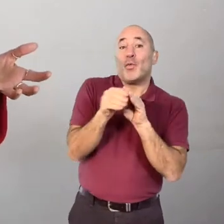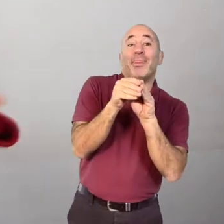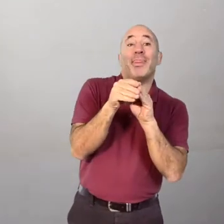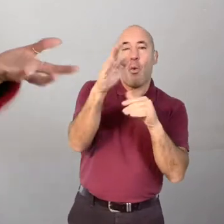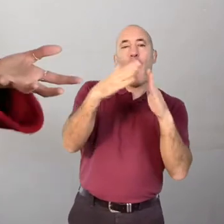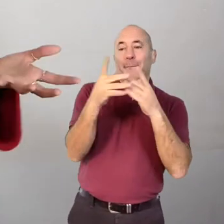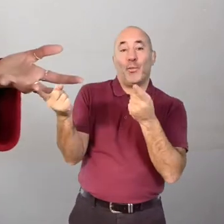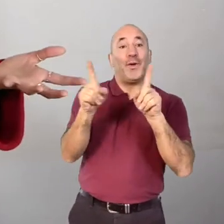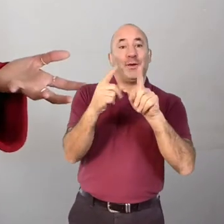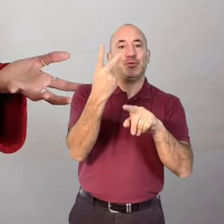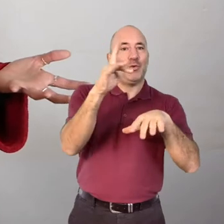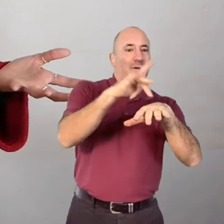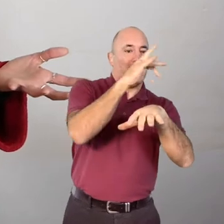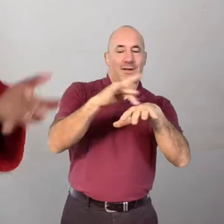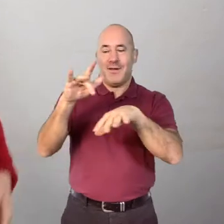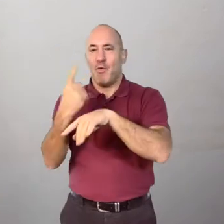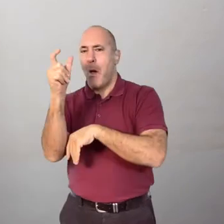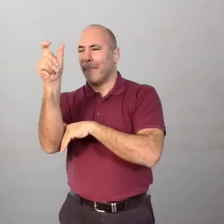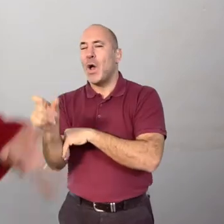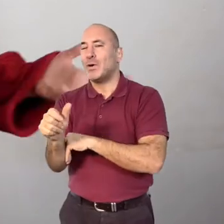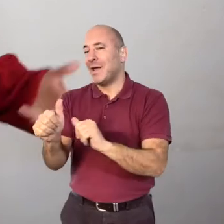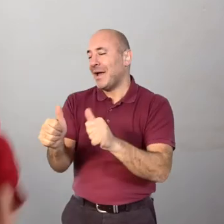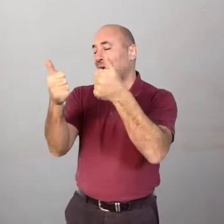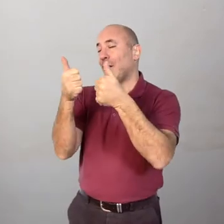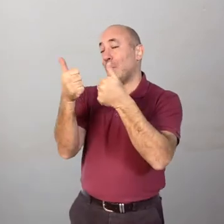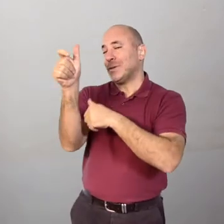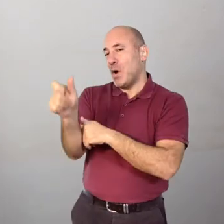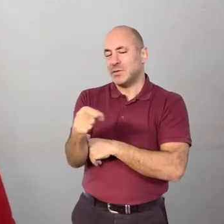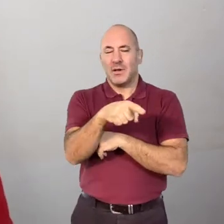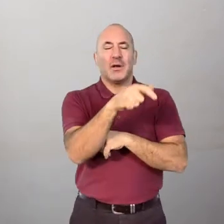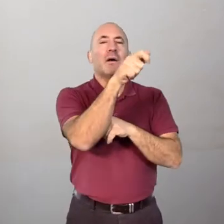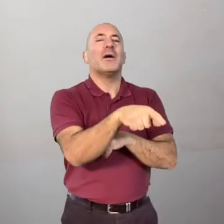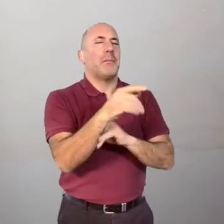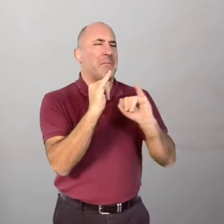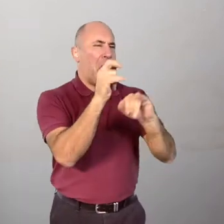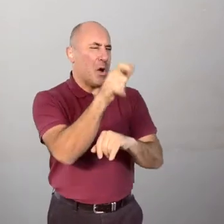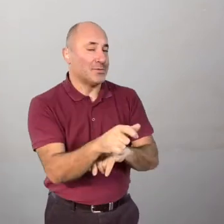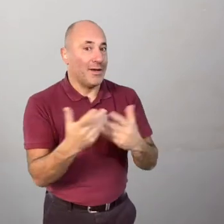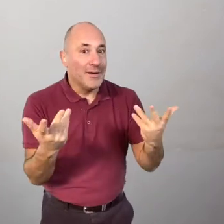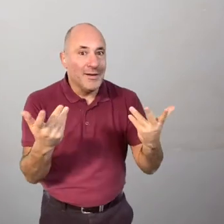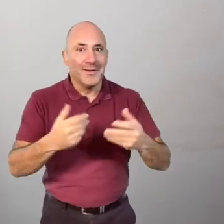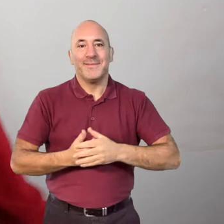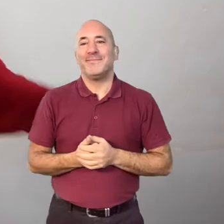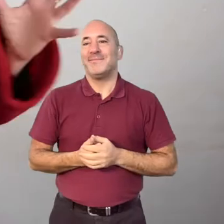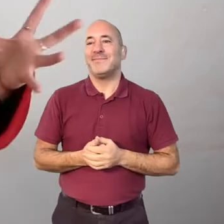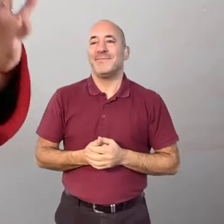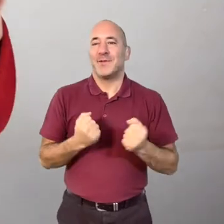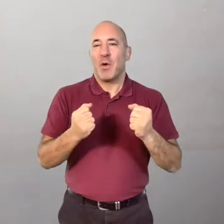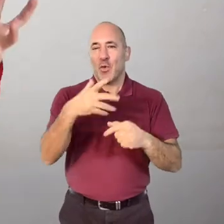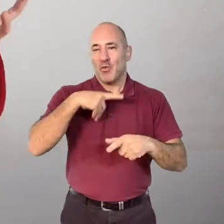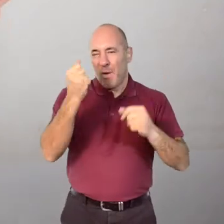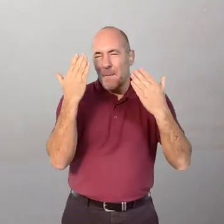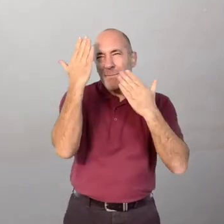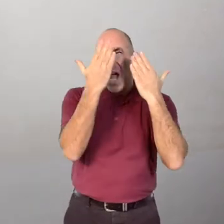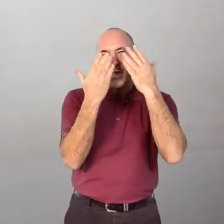someone else to make a show with at home, playing the villain or playing the hero. So, we want you to fire